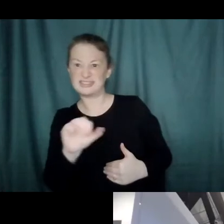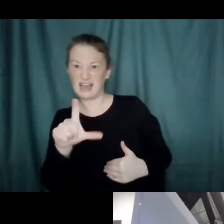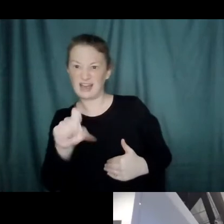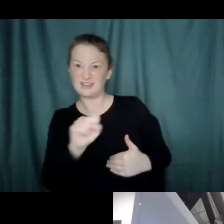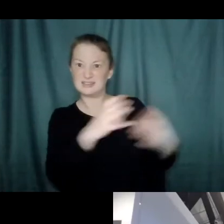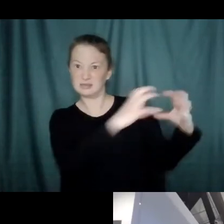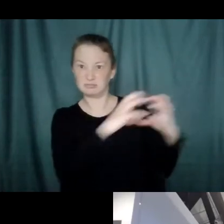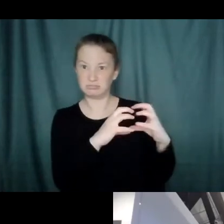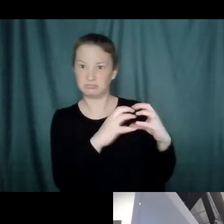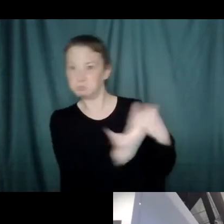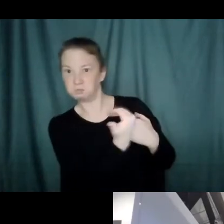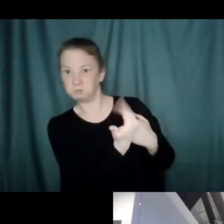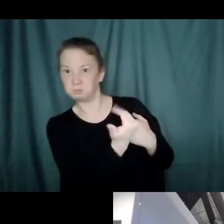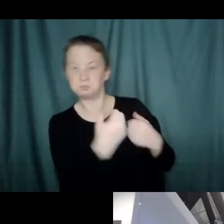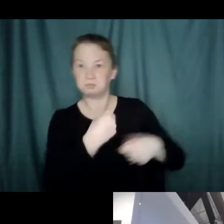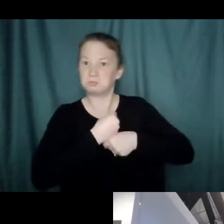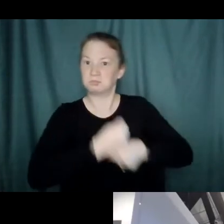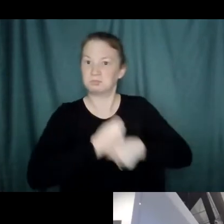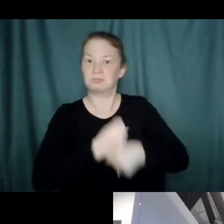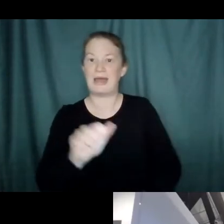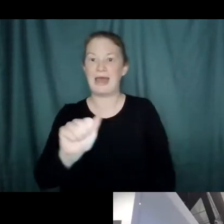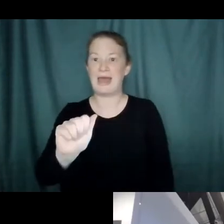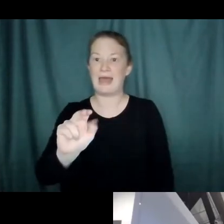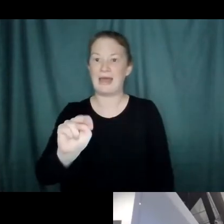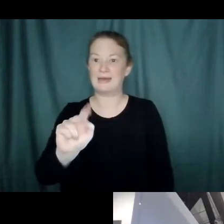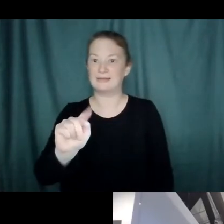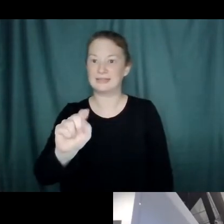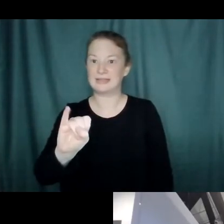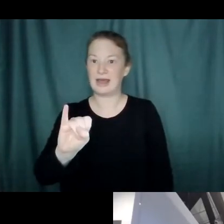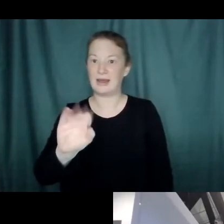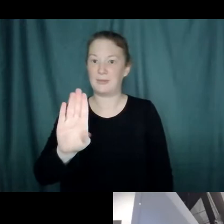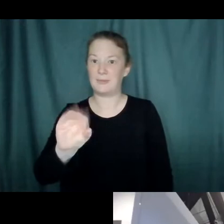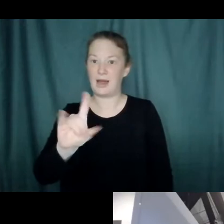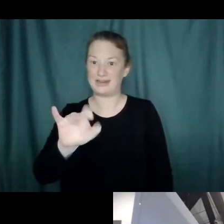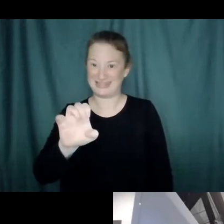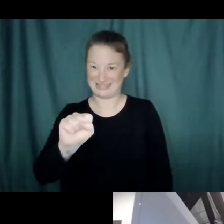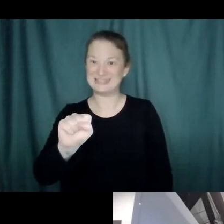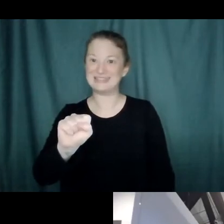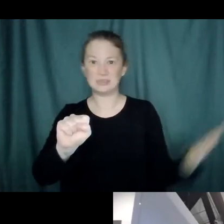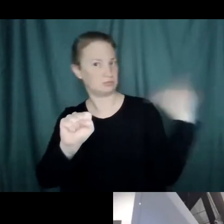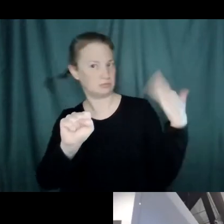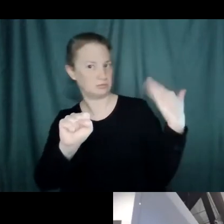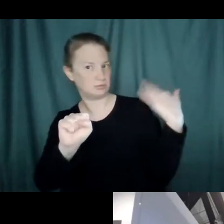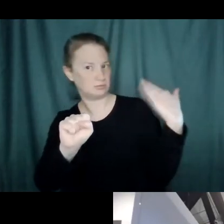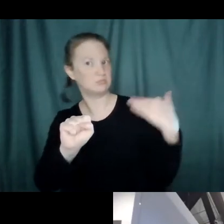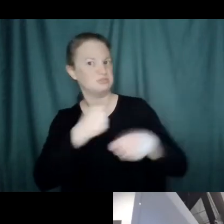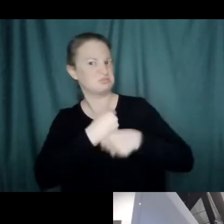flags that bind to whatever that cell recognizes, and it can only get approval if it's not you.